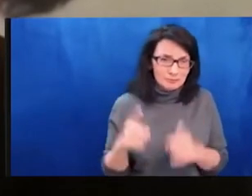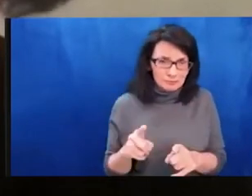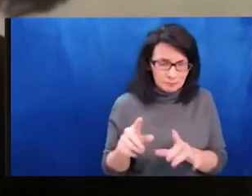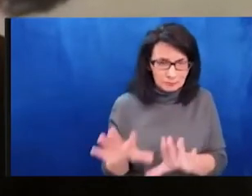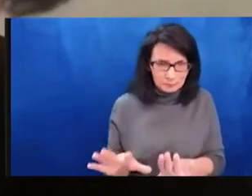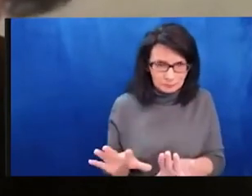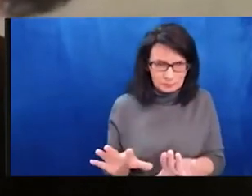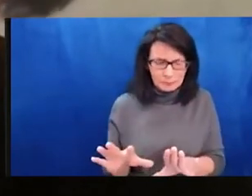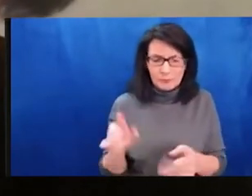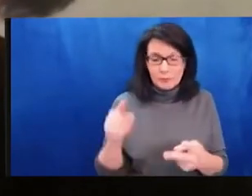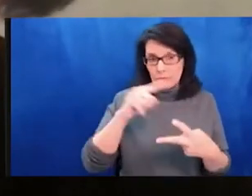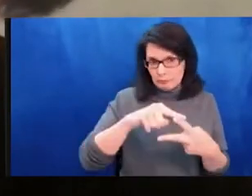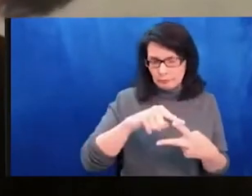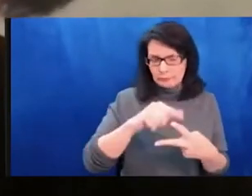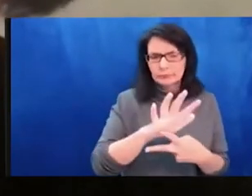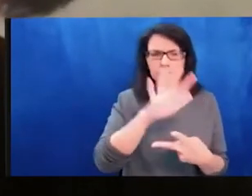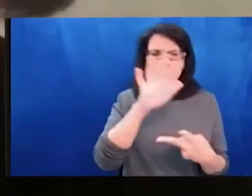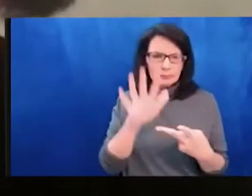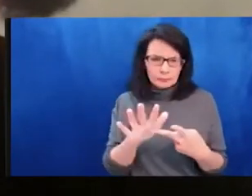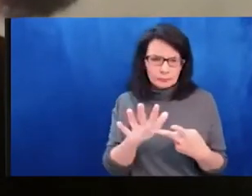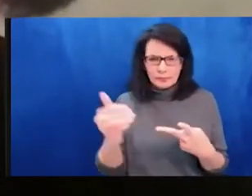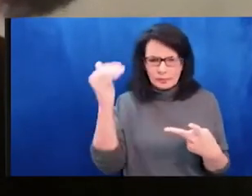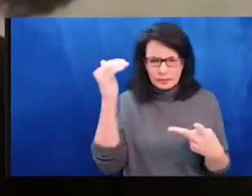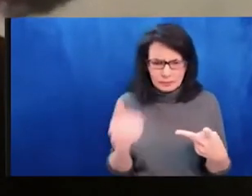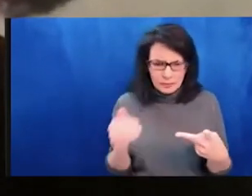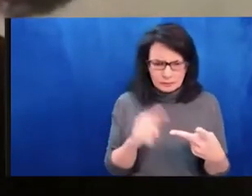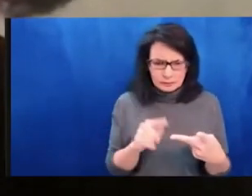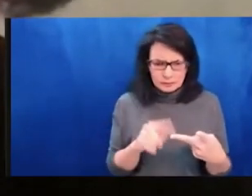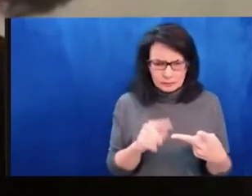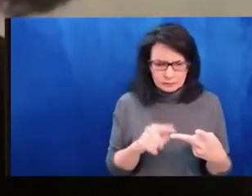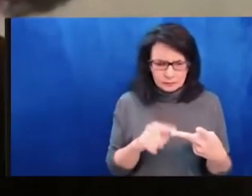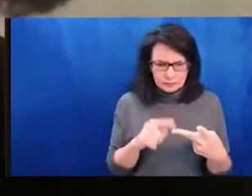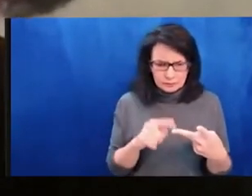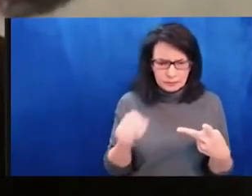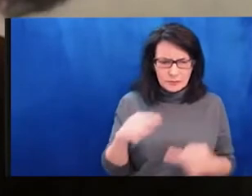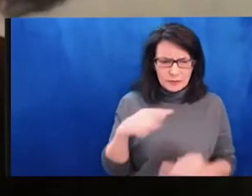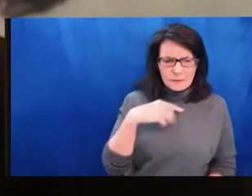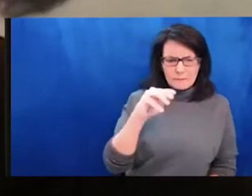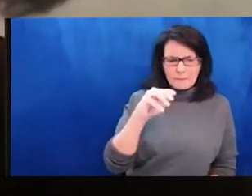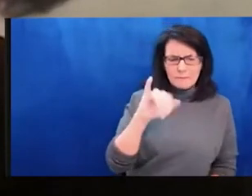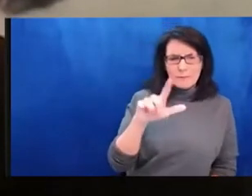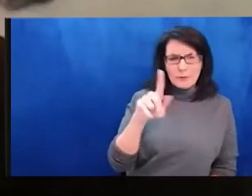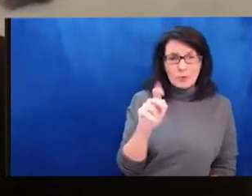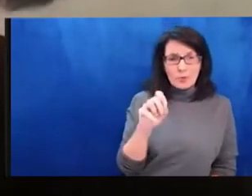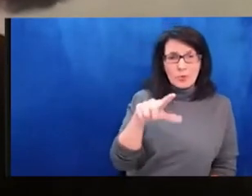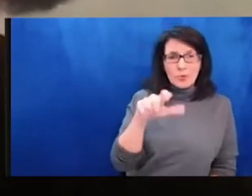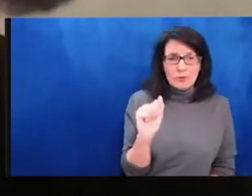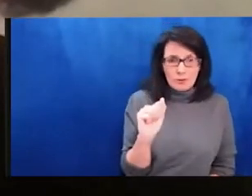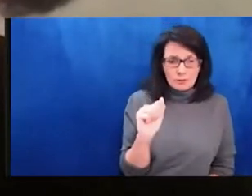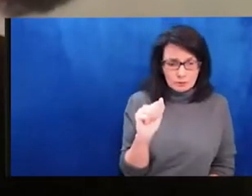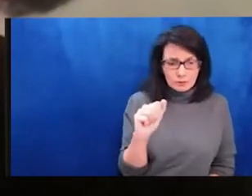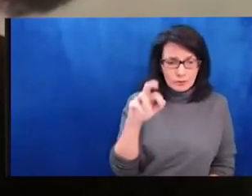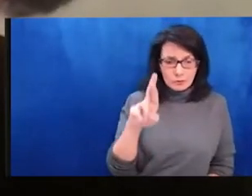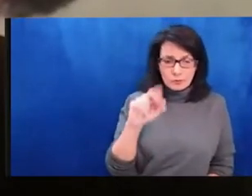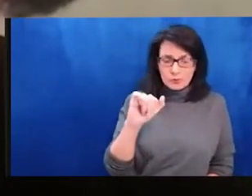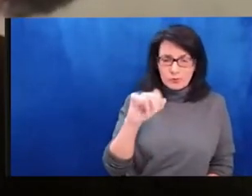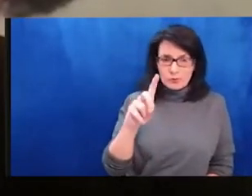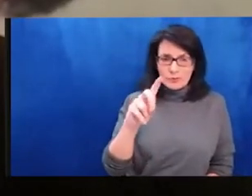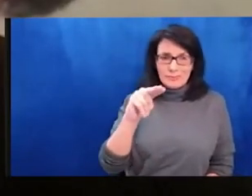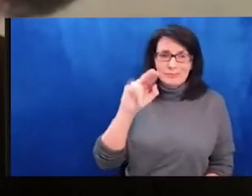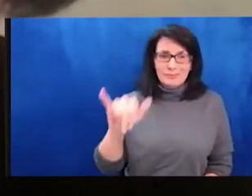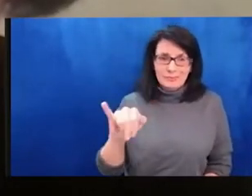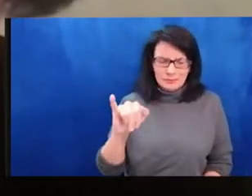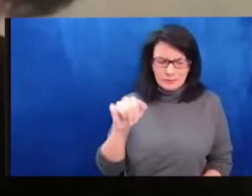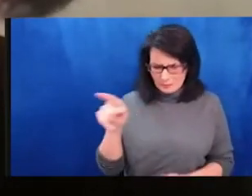Ukraine, that came into being after three months of continuous protest and civic actions in Kyiv and all over Ukraine